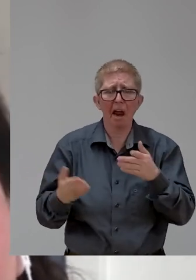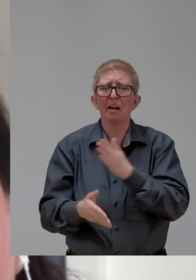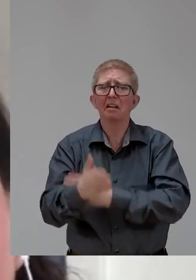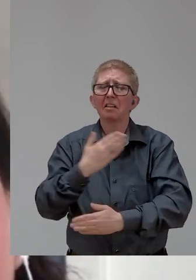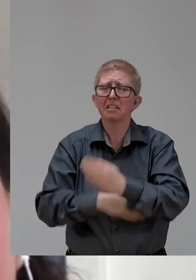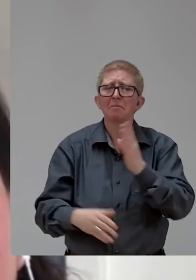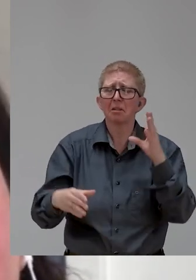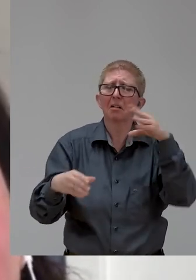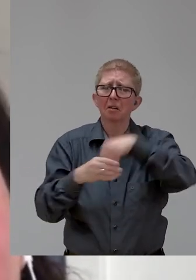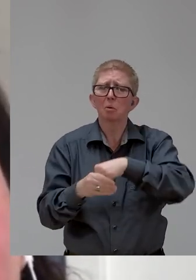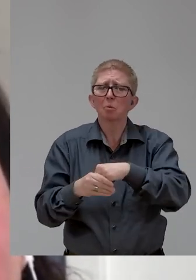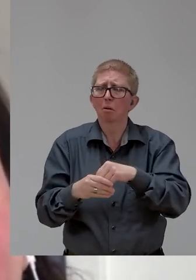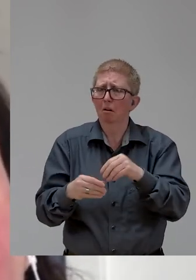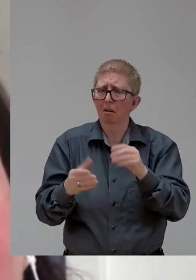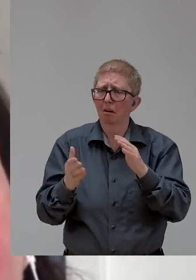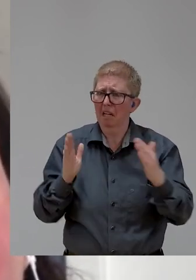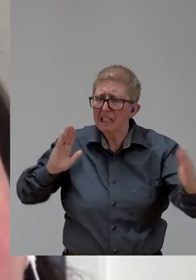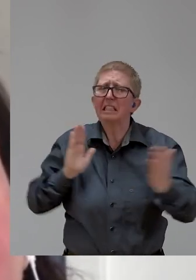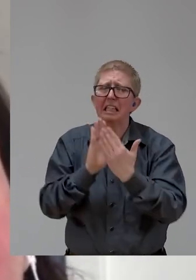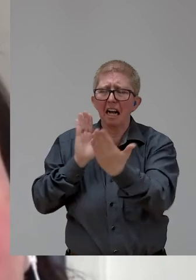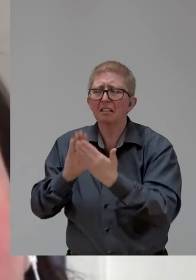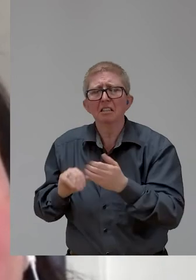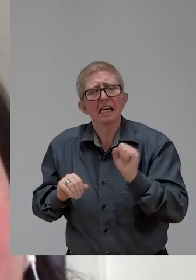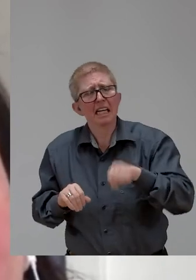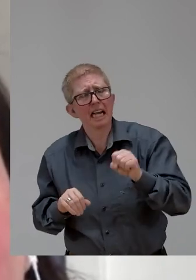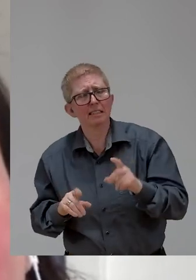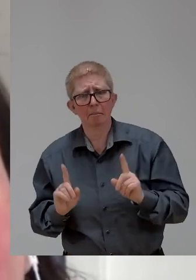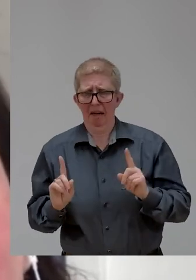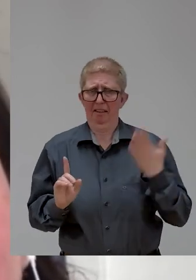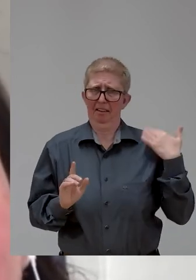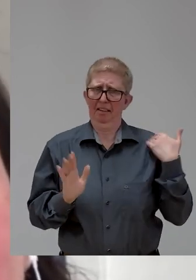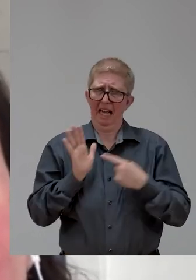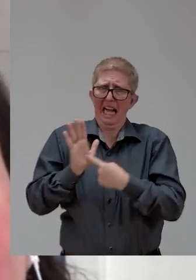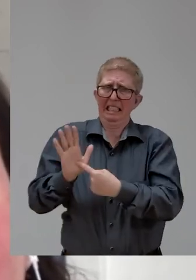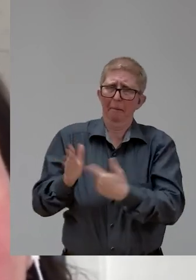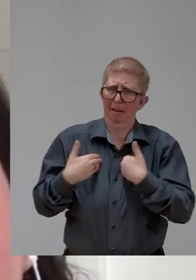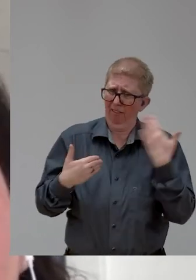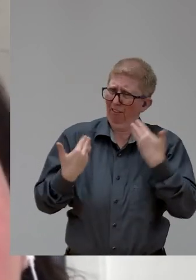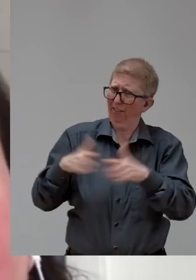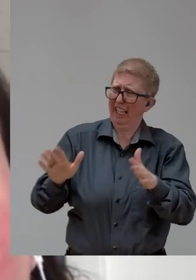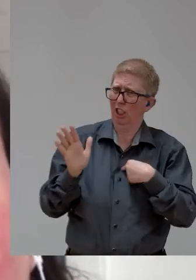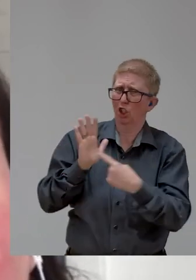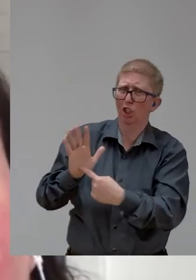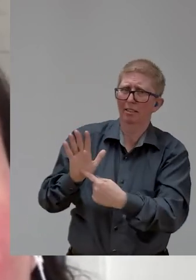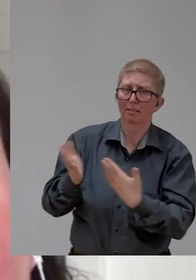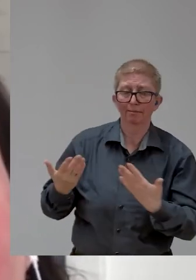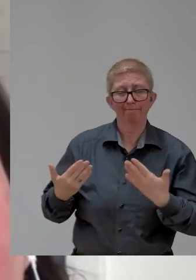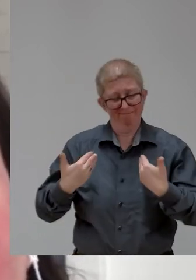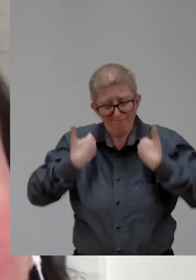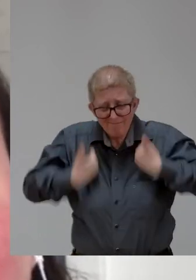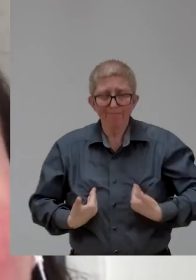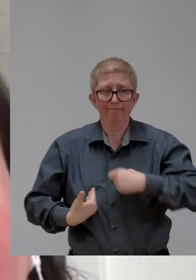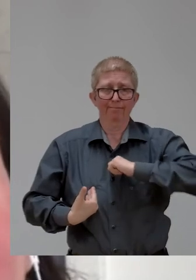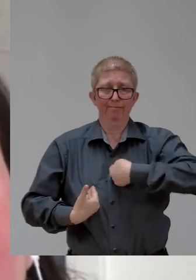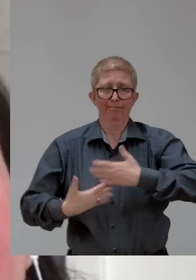efforts. But I gave some of the specific examples because I think the attitudinal changes are very